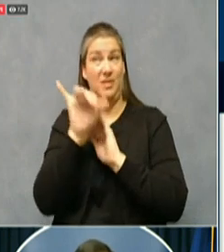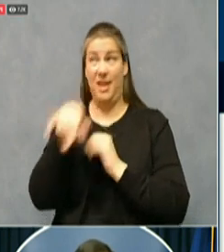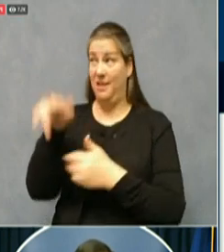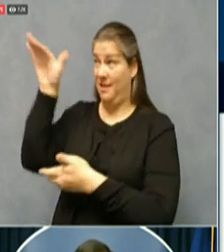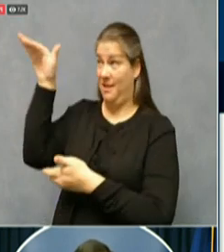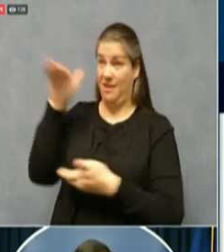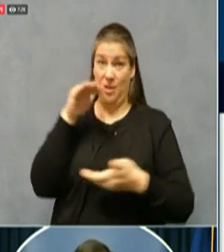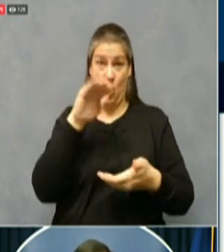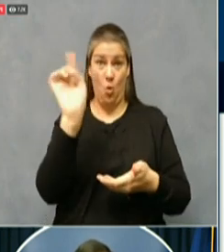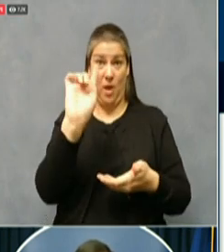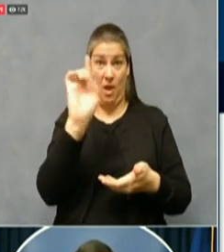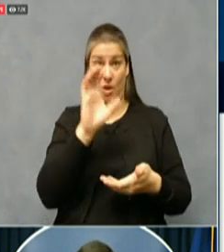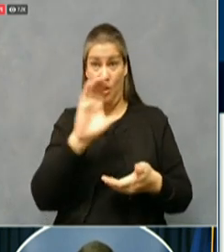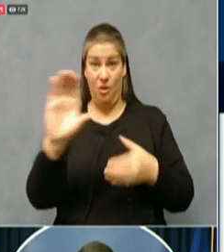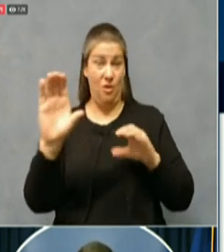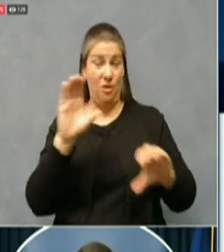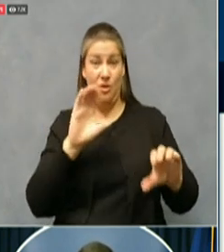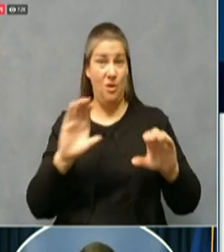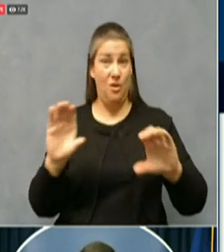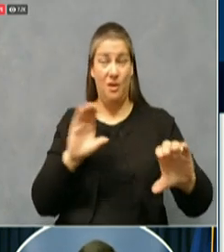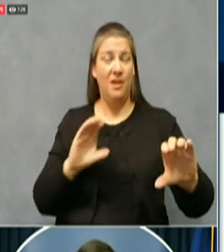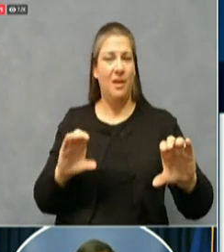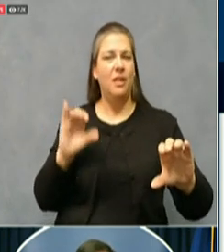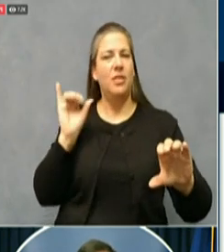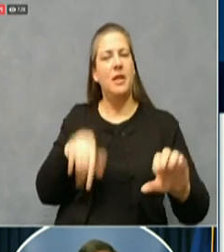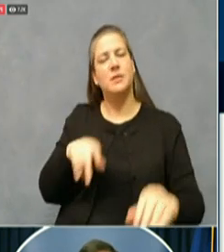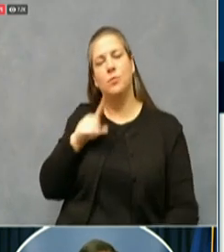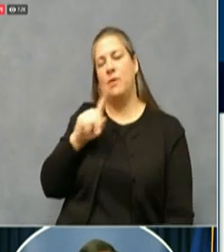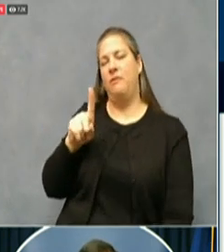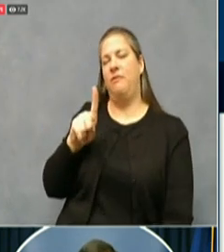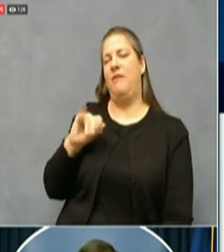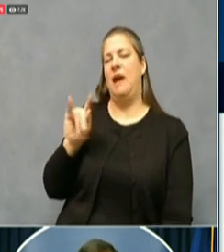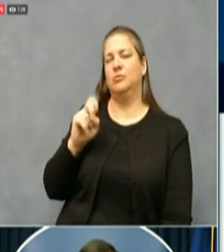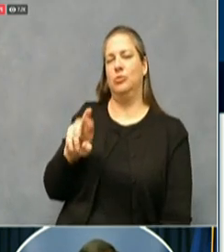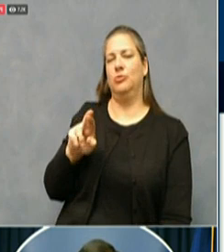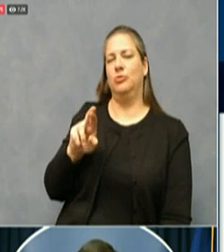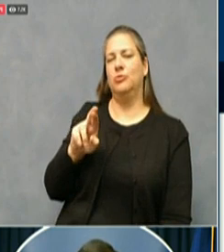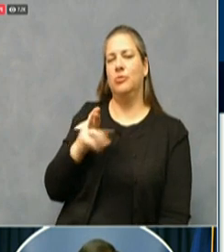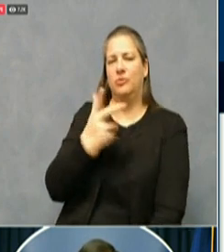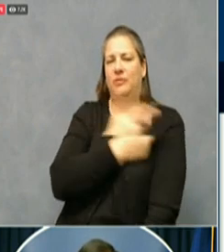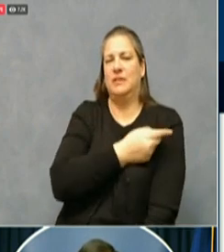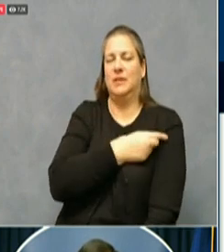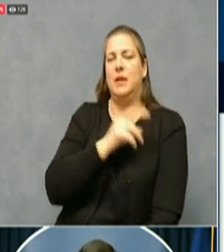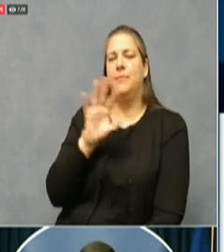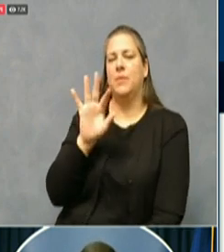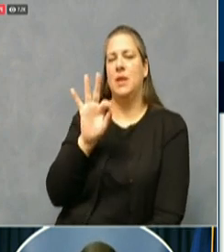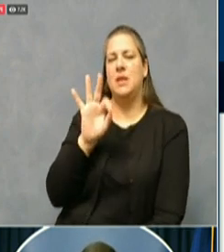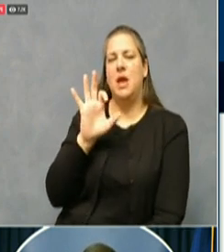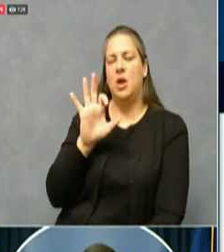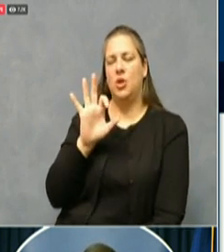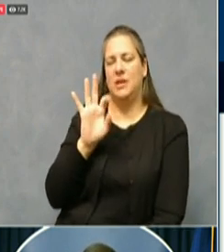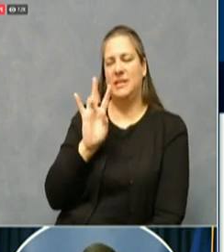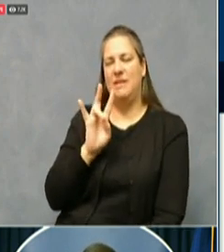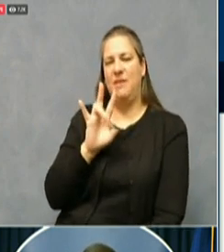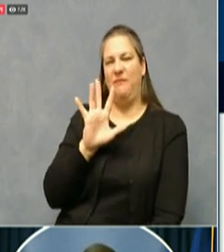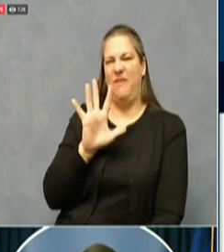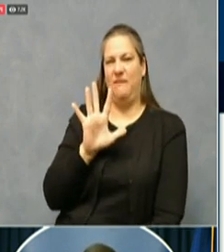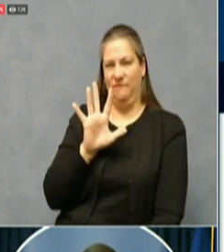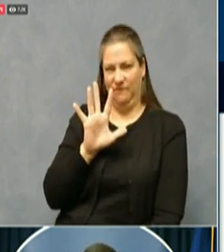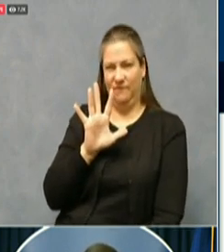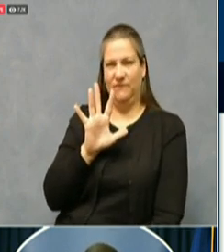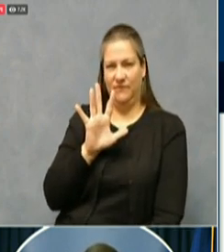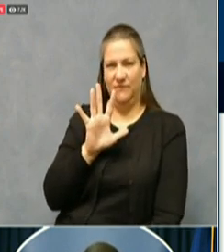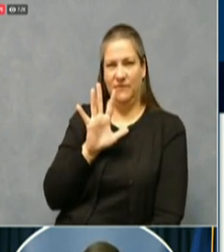or size of the Pfizer vaccine that shipped and that is 975. You can't get a shipment that's less than that.